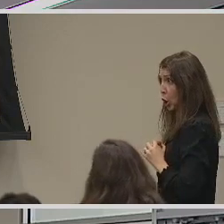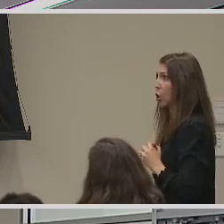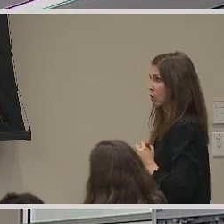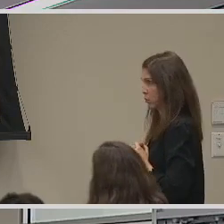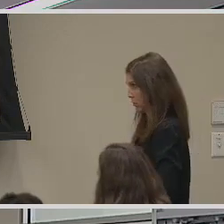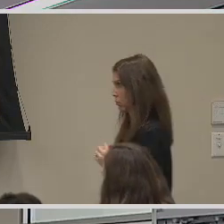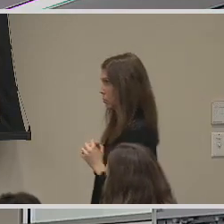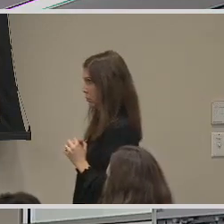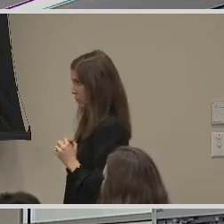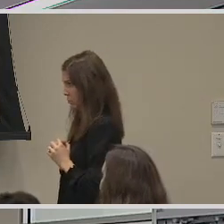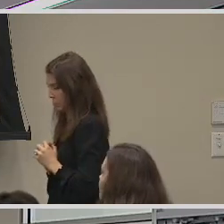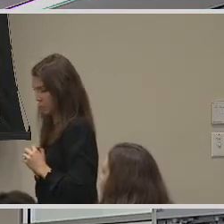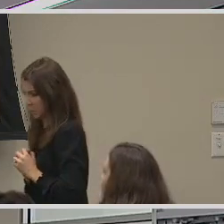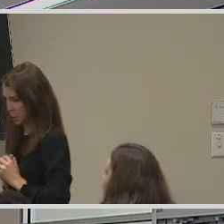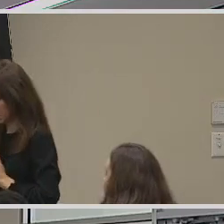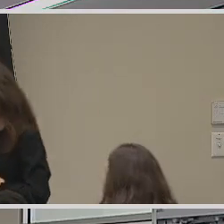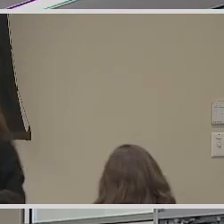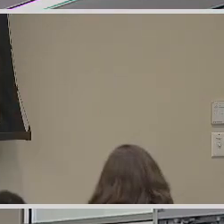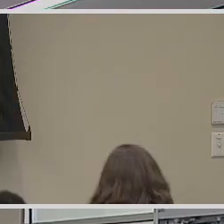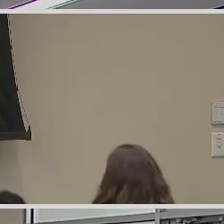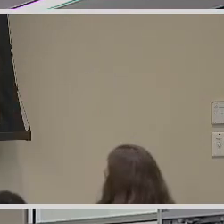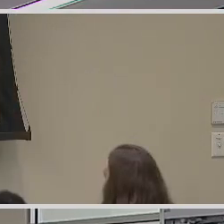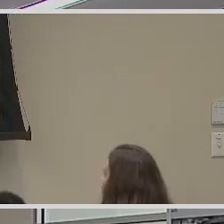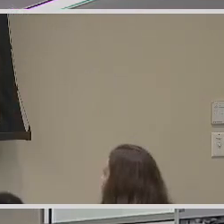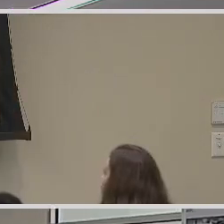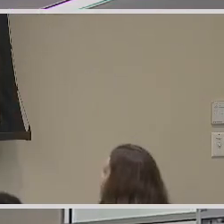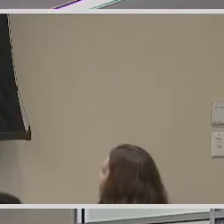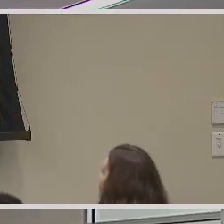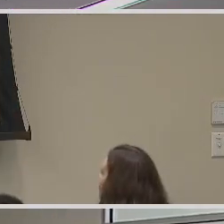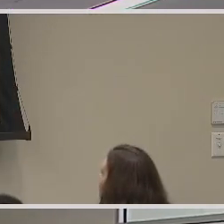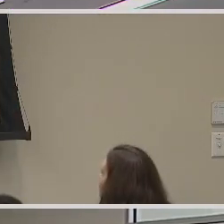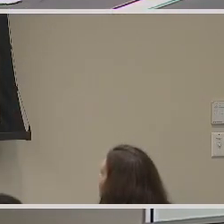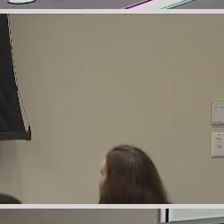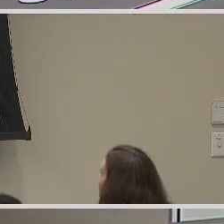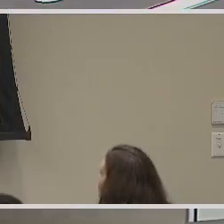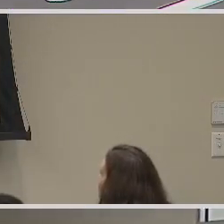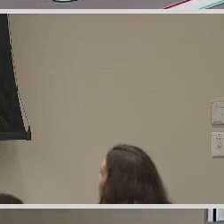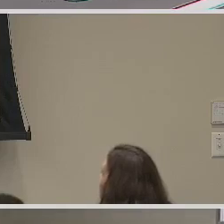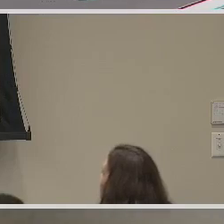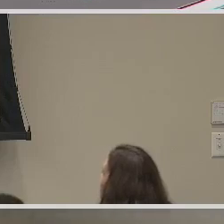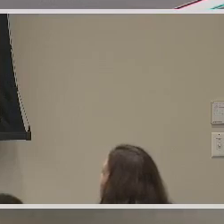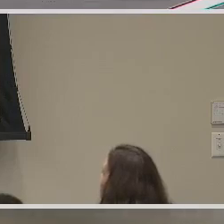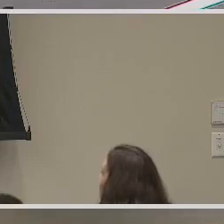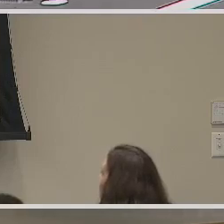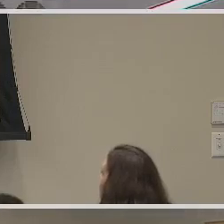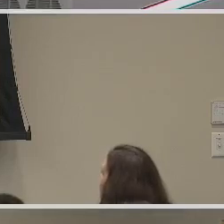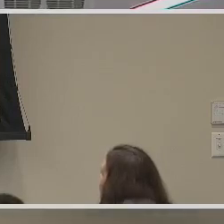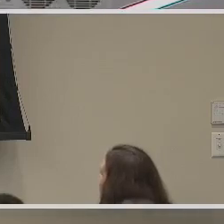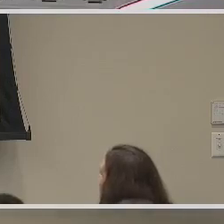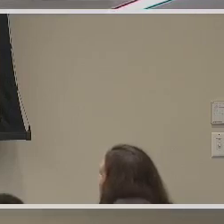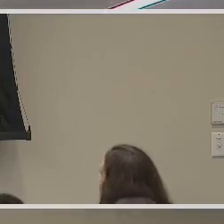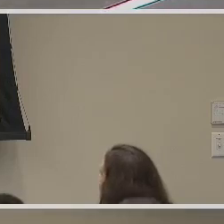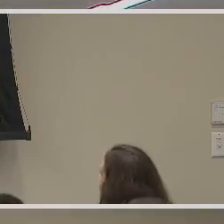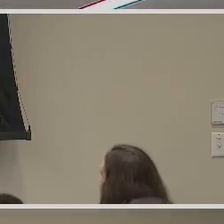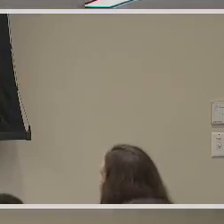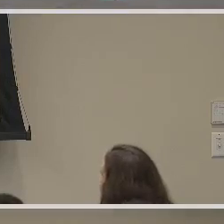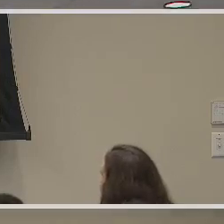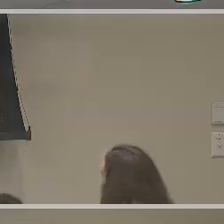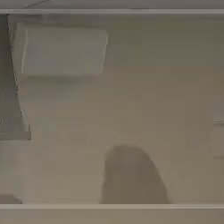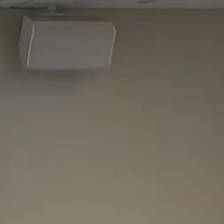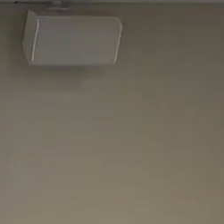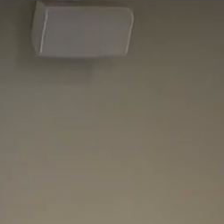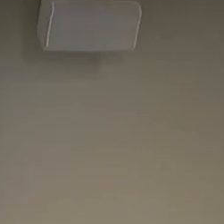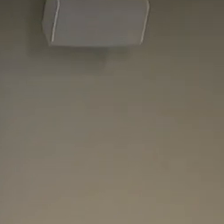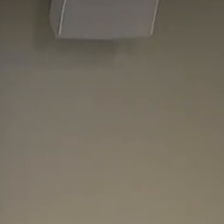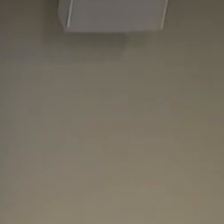Sure. Thank you, Beth. So, when I was in high school, there was a documentary titled The Sound and